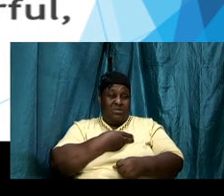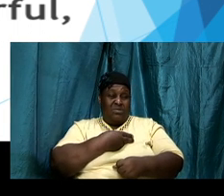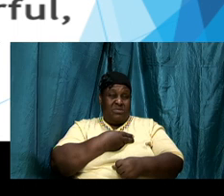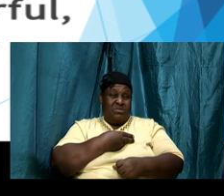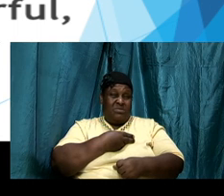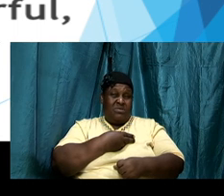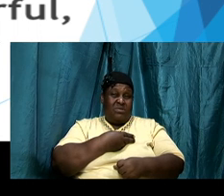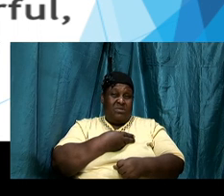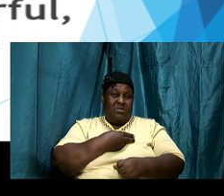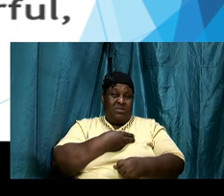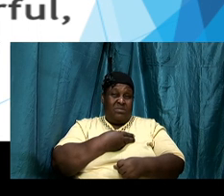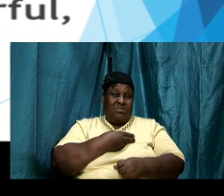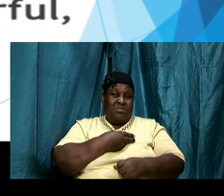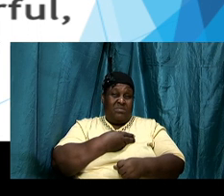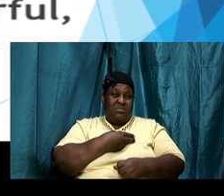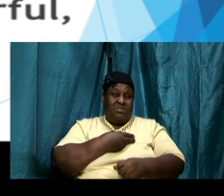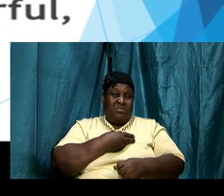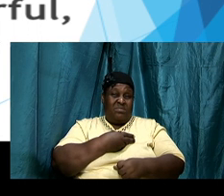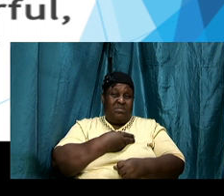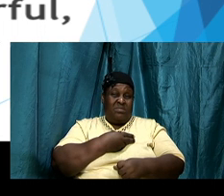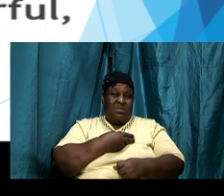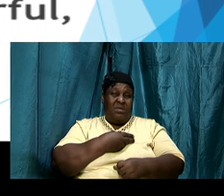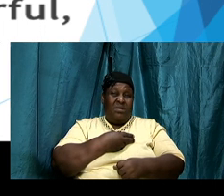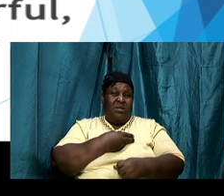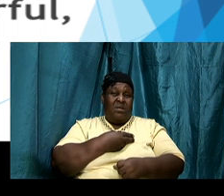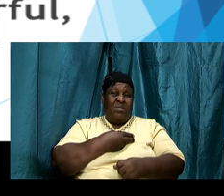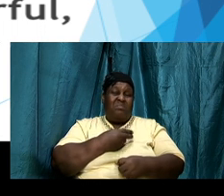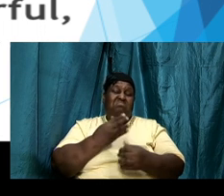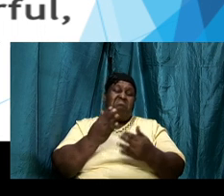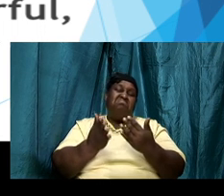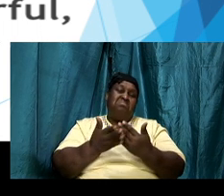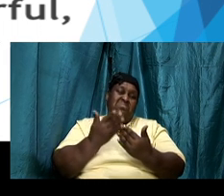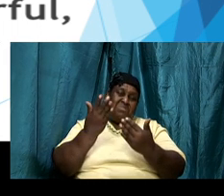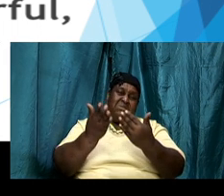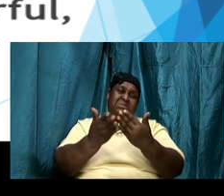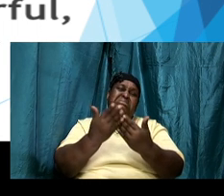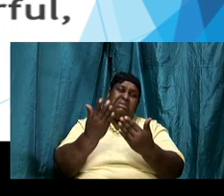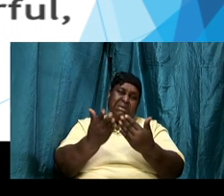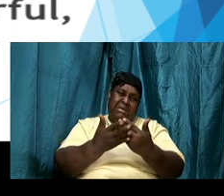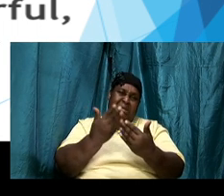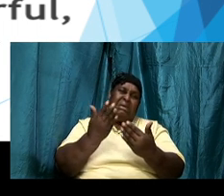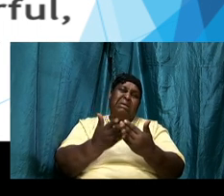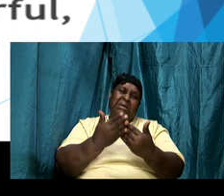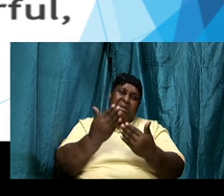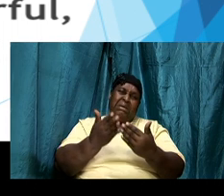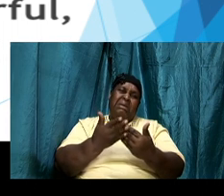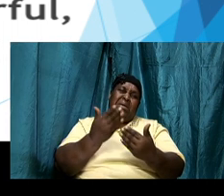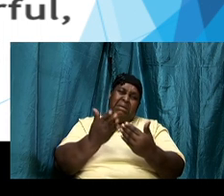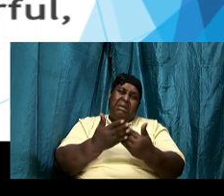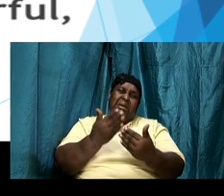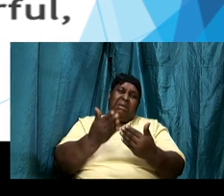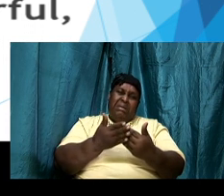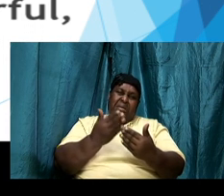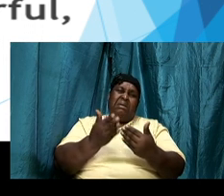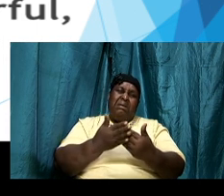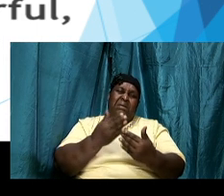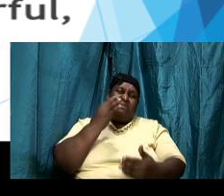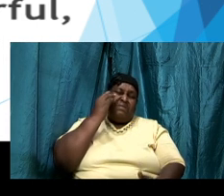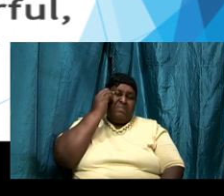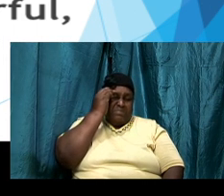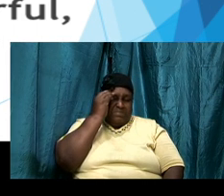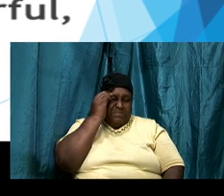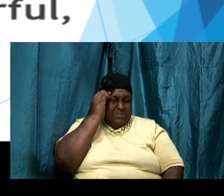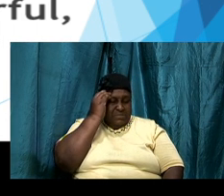a simple outline of meditation